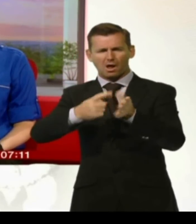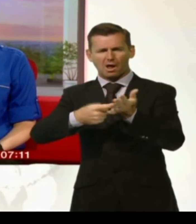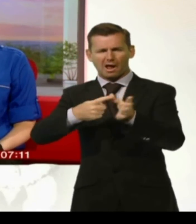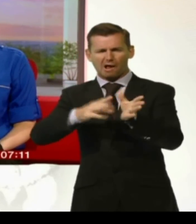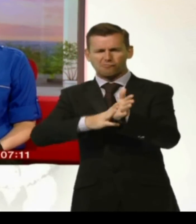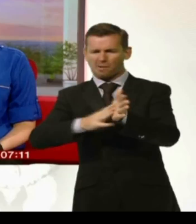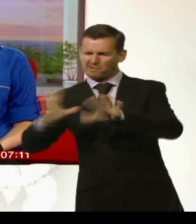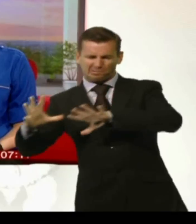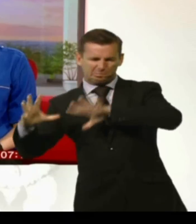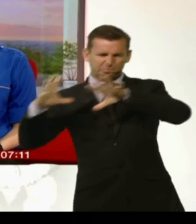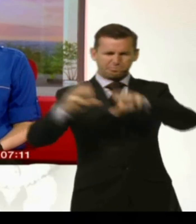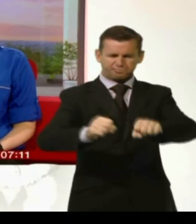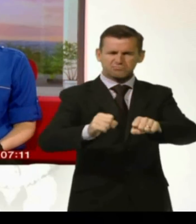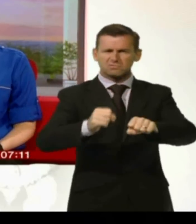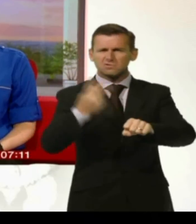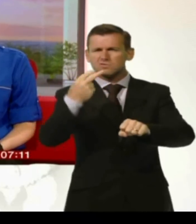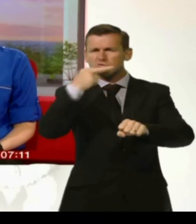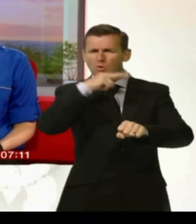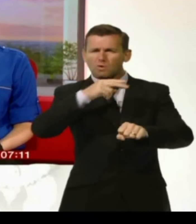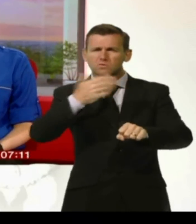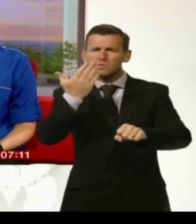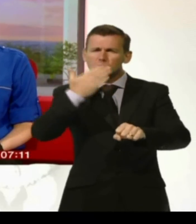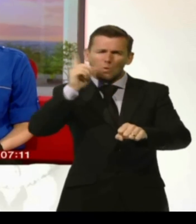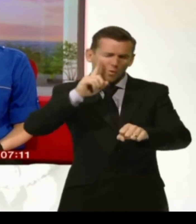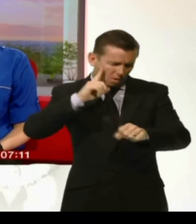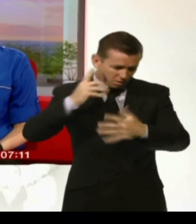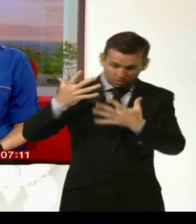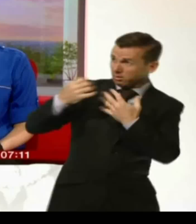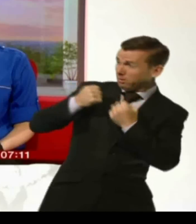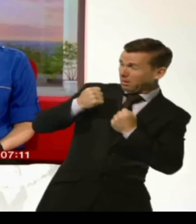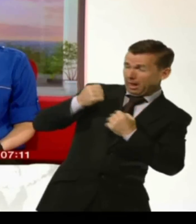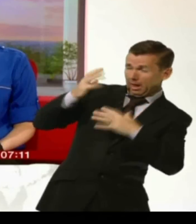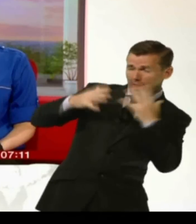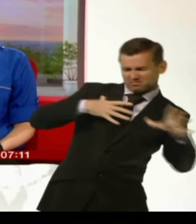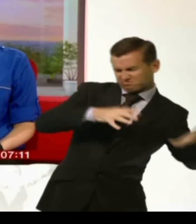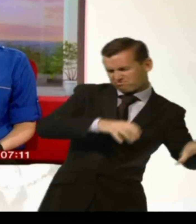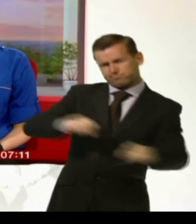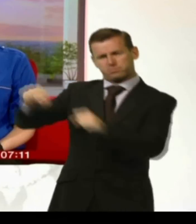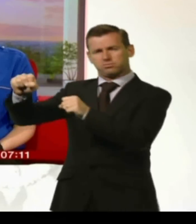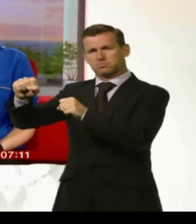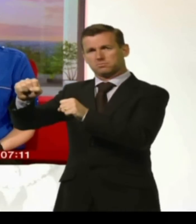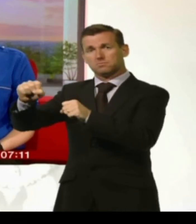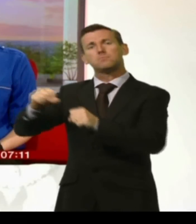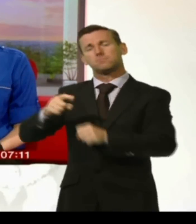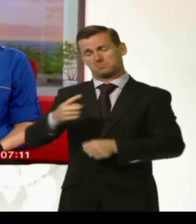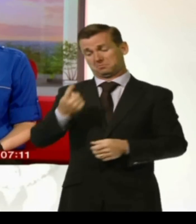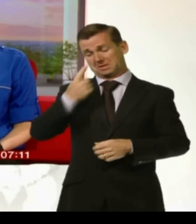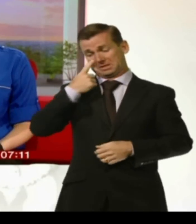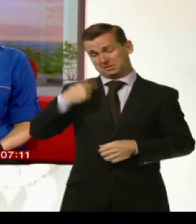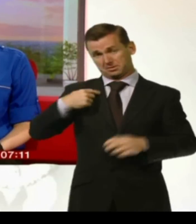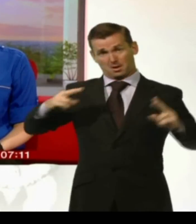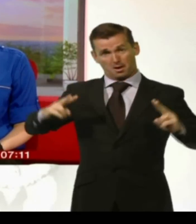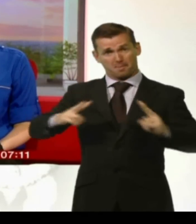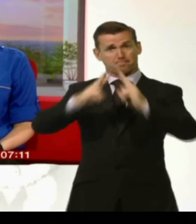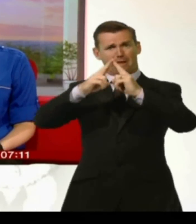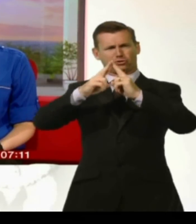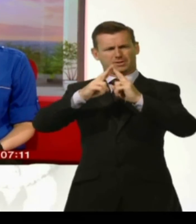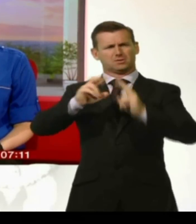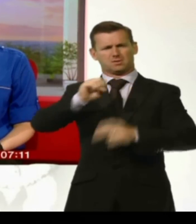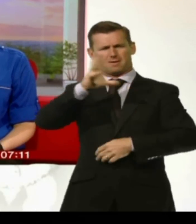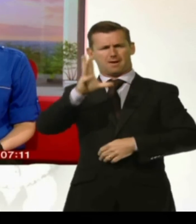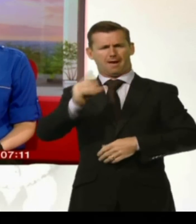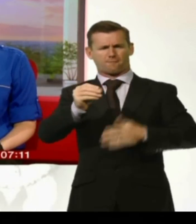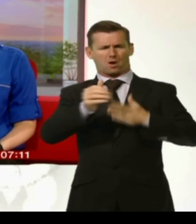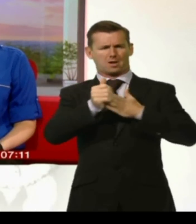leaders have met at a summit in Paris, and they've said they're going to wage total war on the Islamist militant group Boko Haram, who snatched